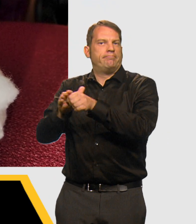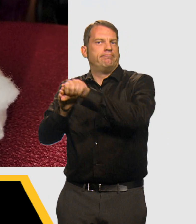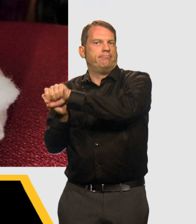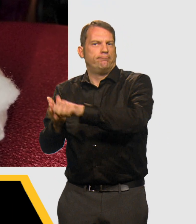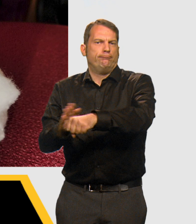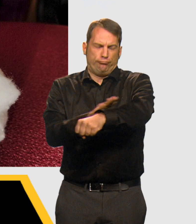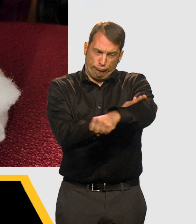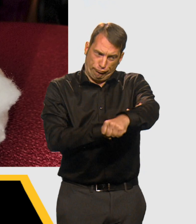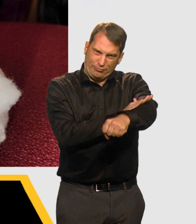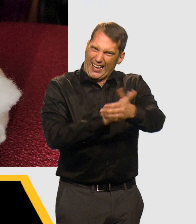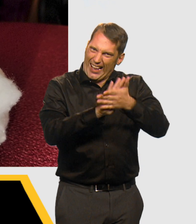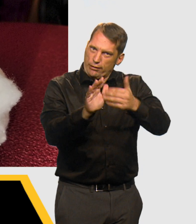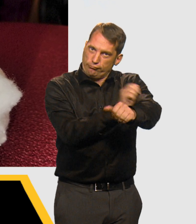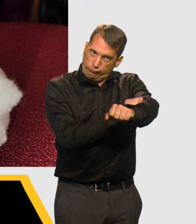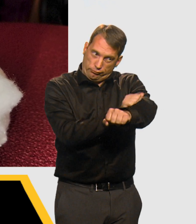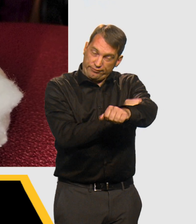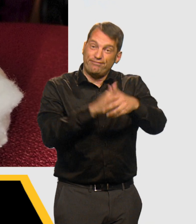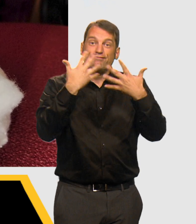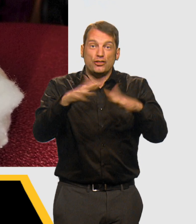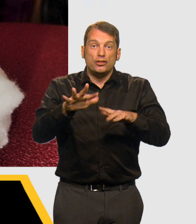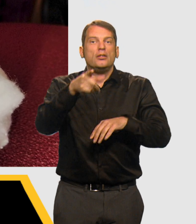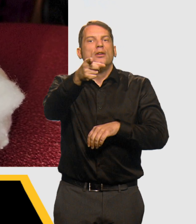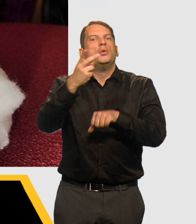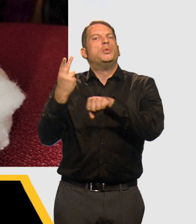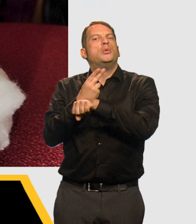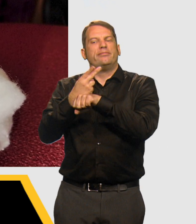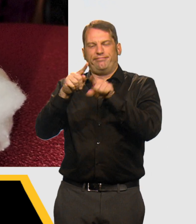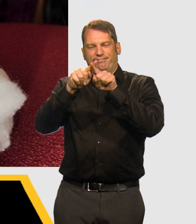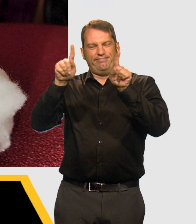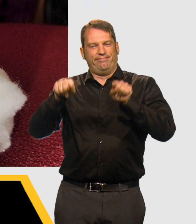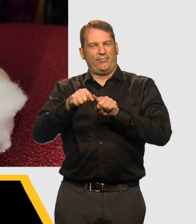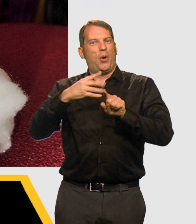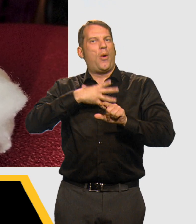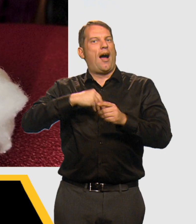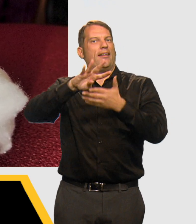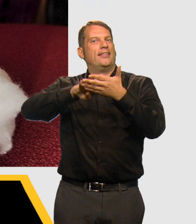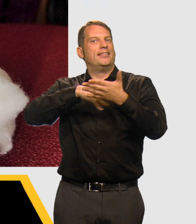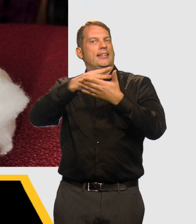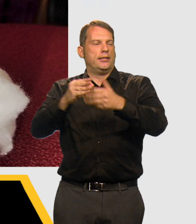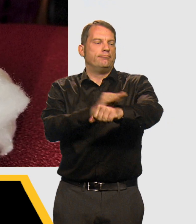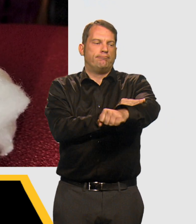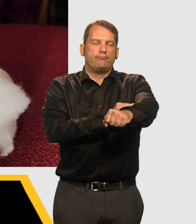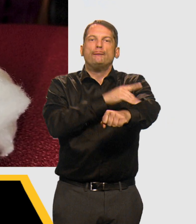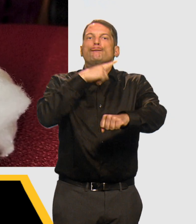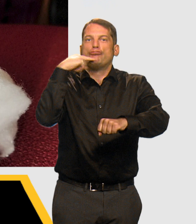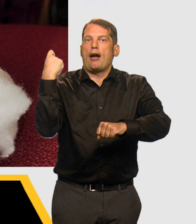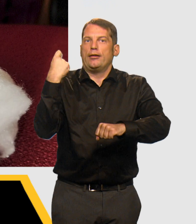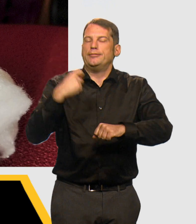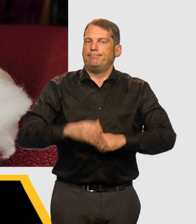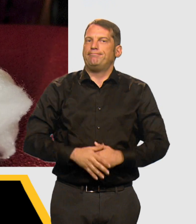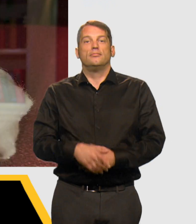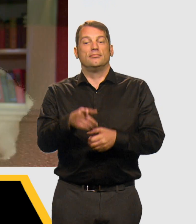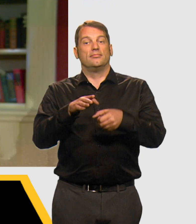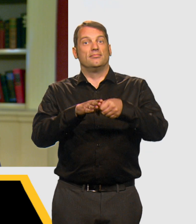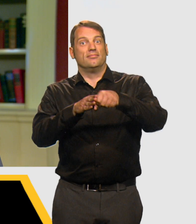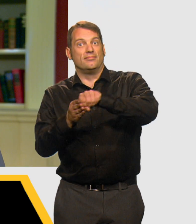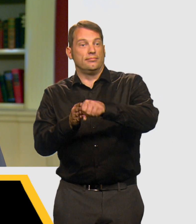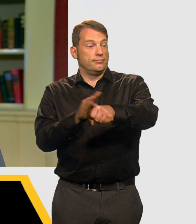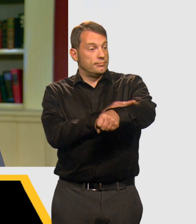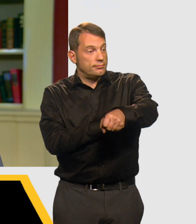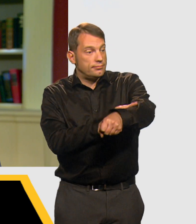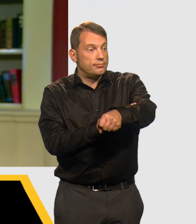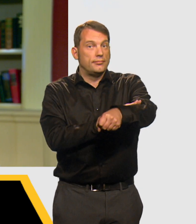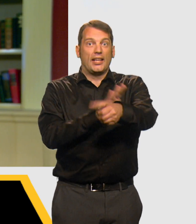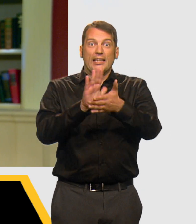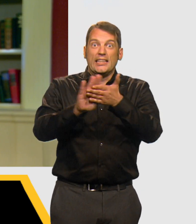the antiseptic or disinfectant solution, then clean and dry with sterile galls. This antiseptic